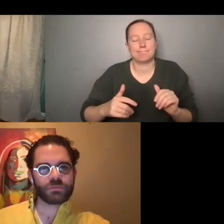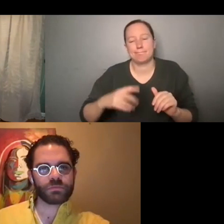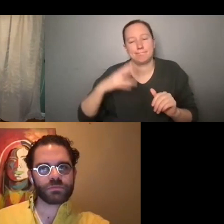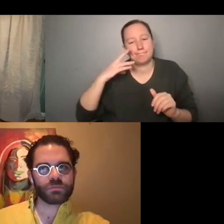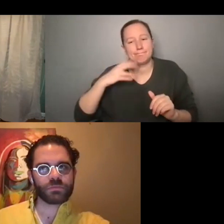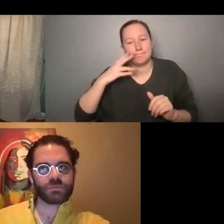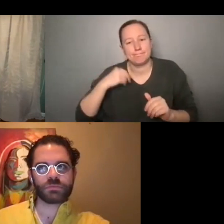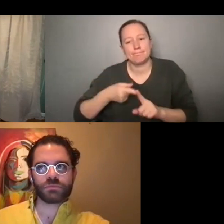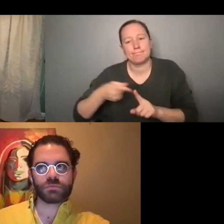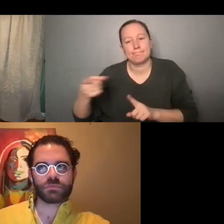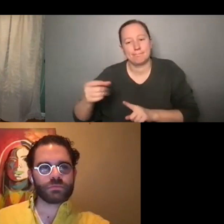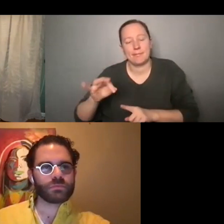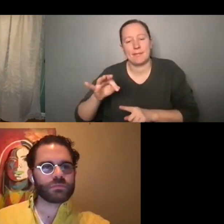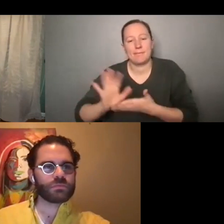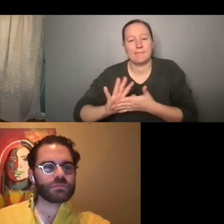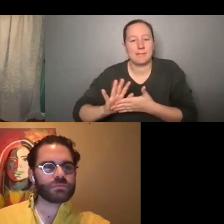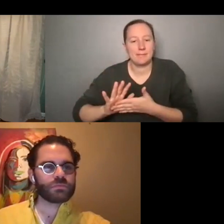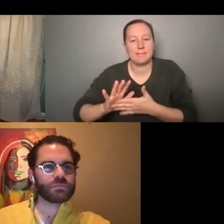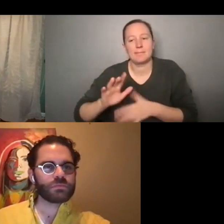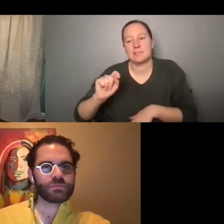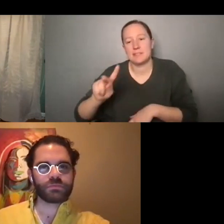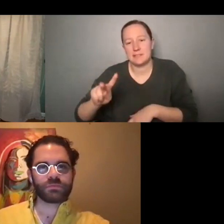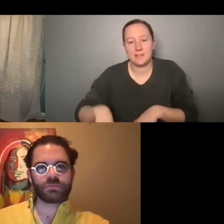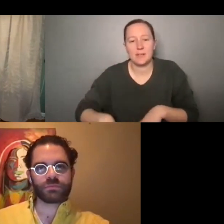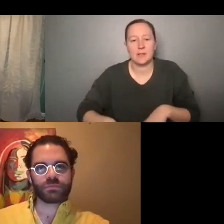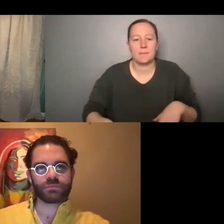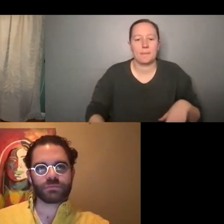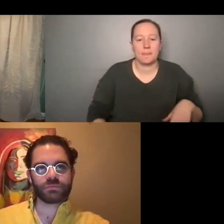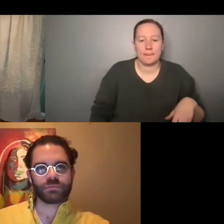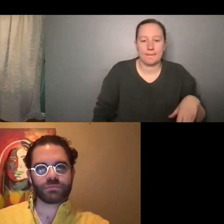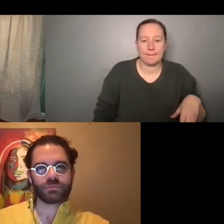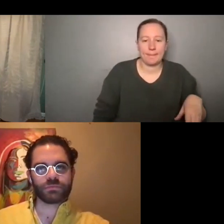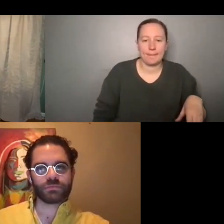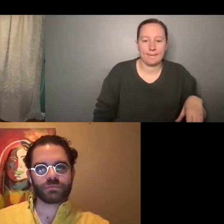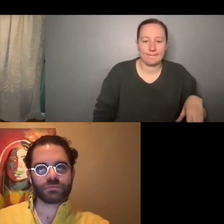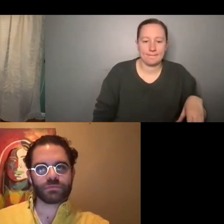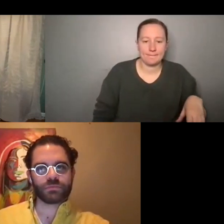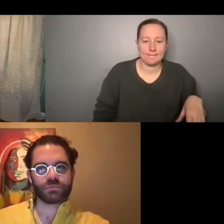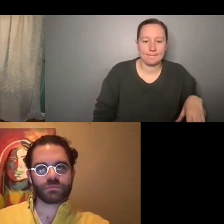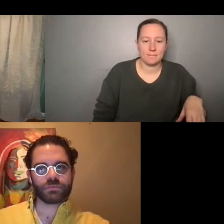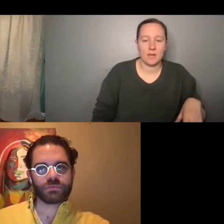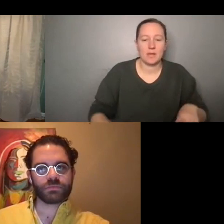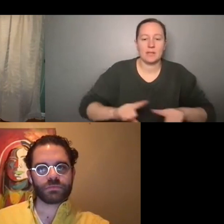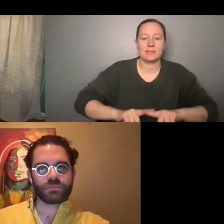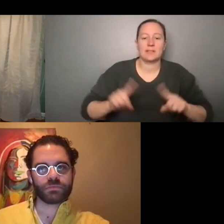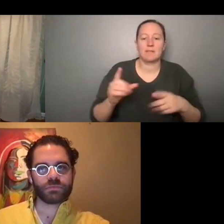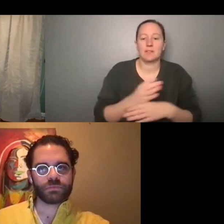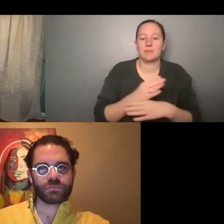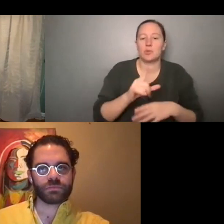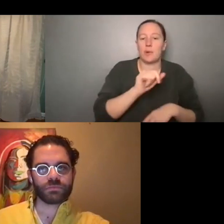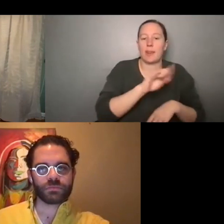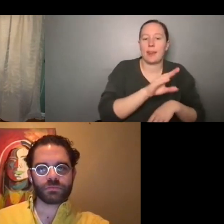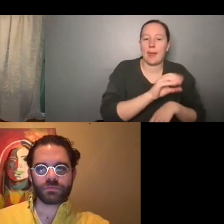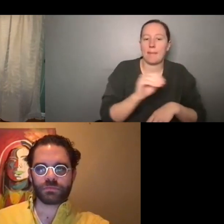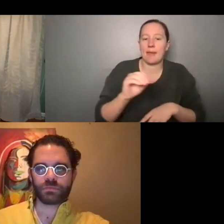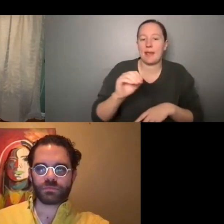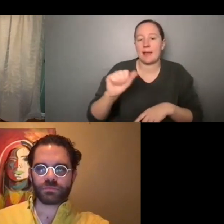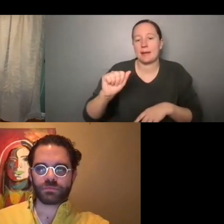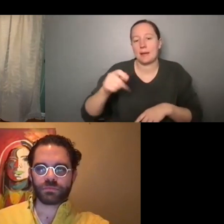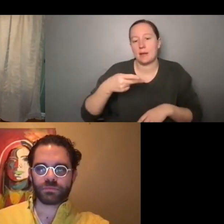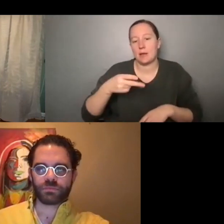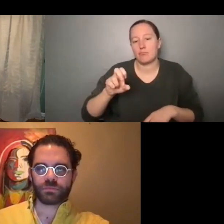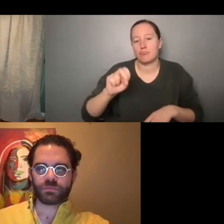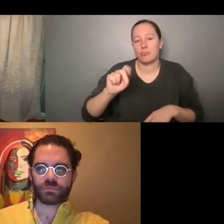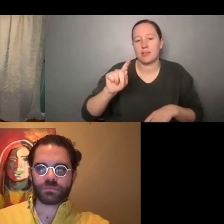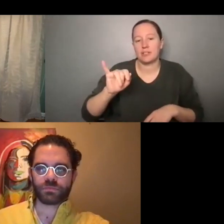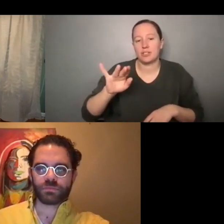different, um, careers or life experiences. Um, let's see. Can you speak to the difference between the labs and apprenticeships?